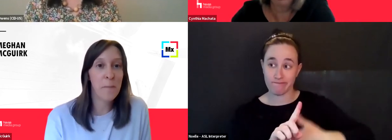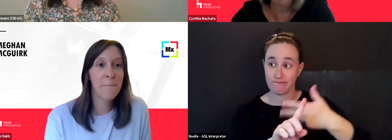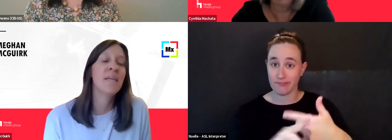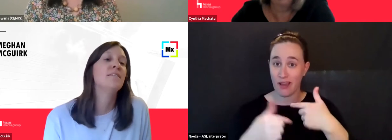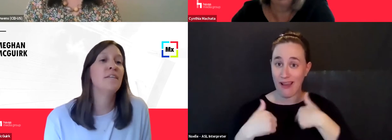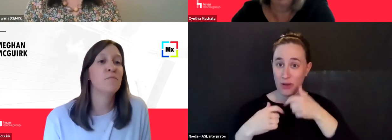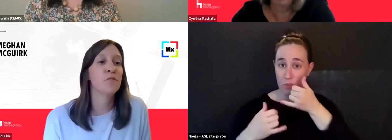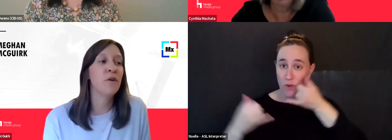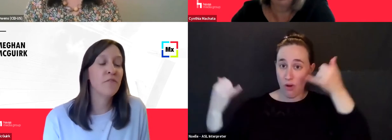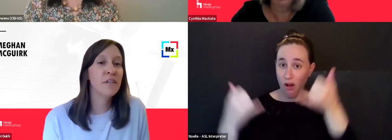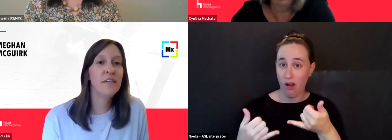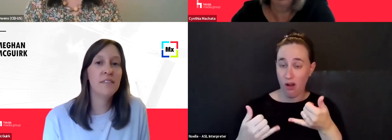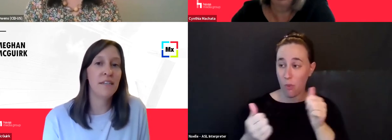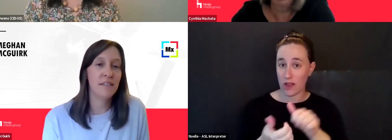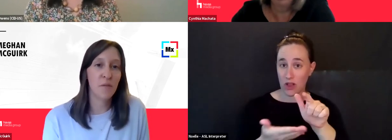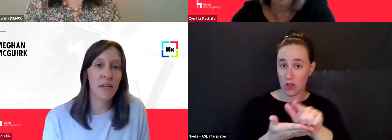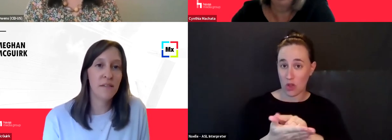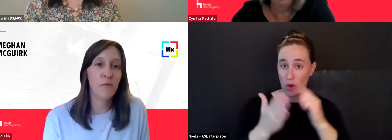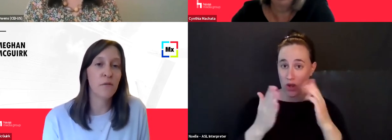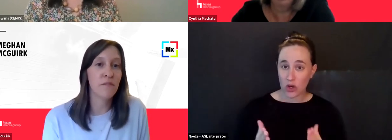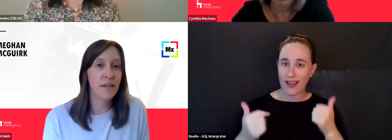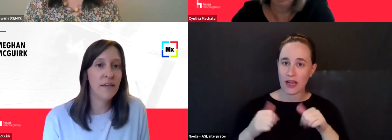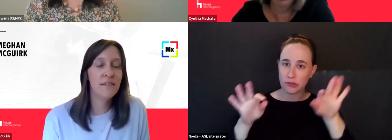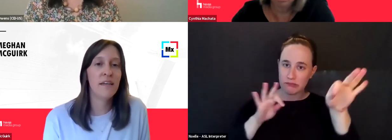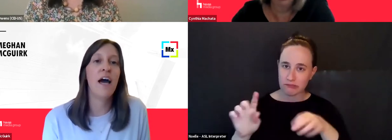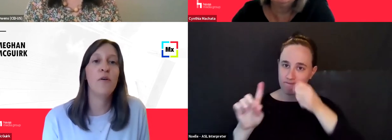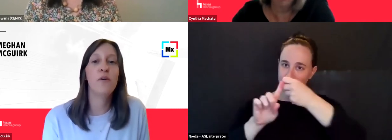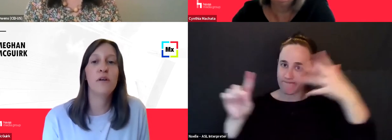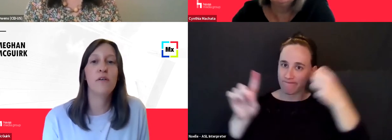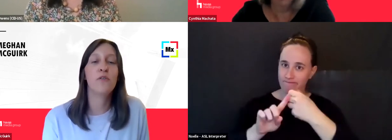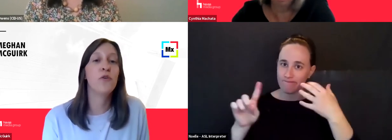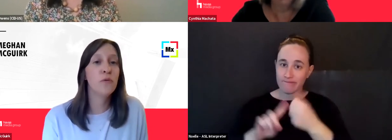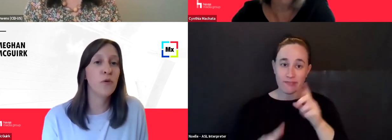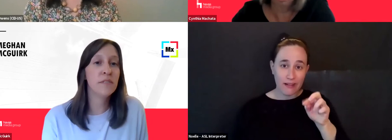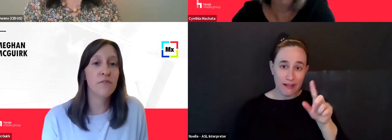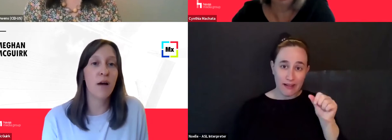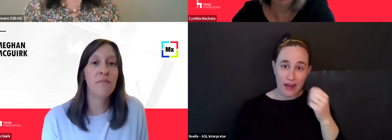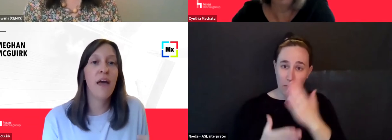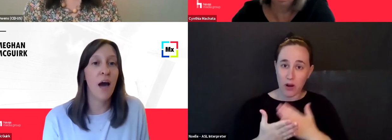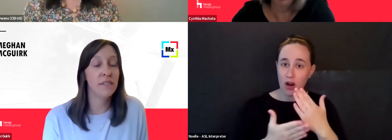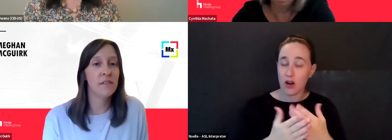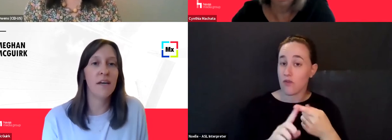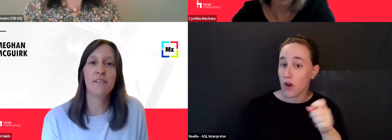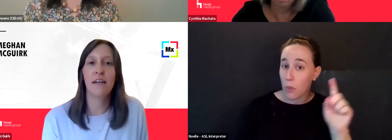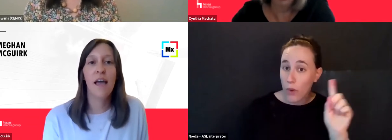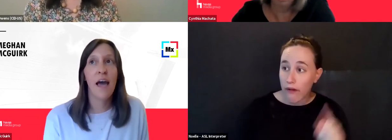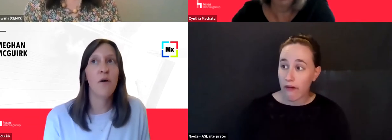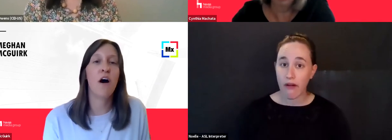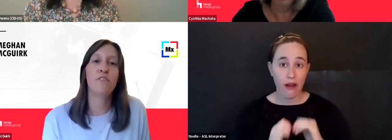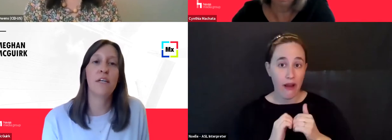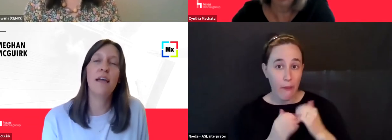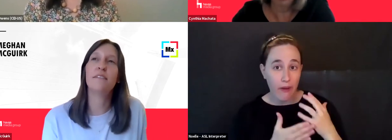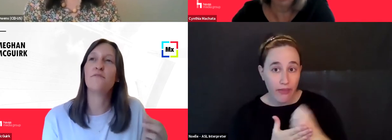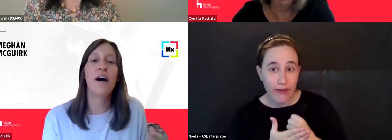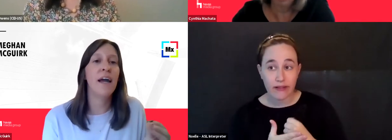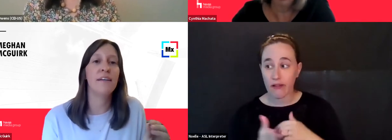department, take them through every data segment that we were running, how, who, who was it from? How was it collected? How